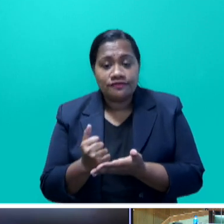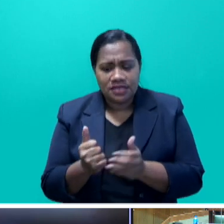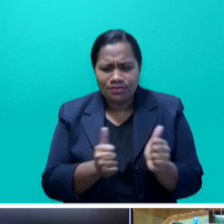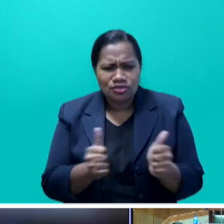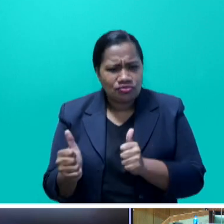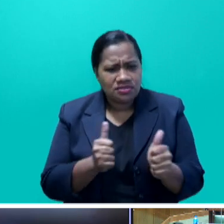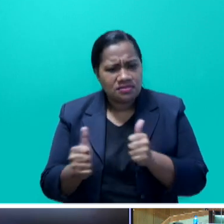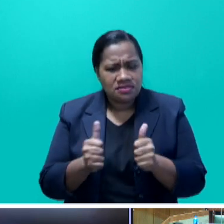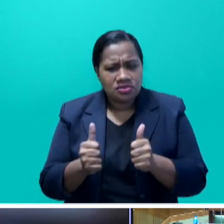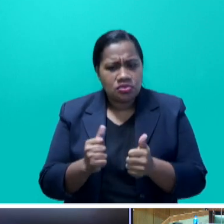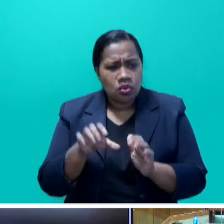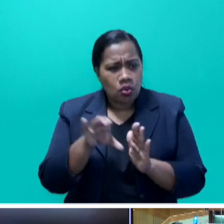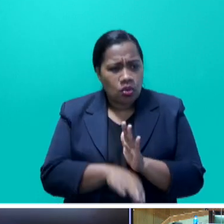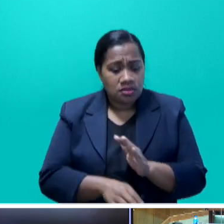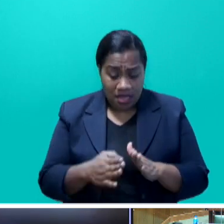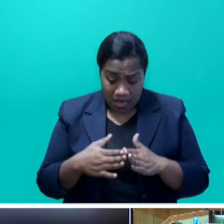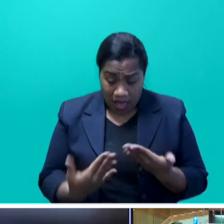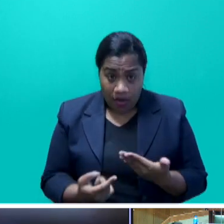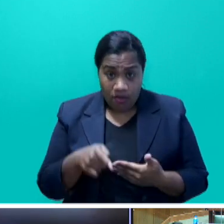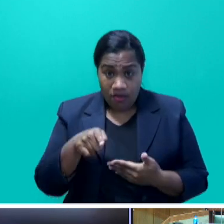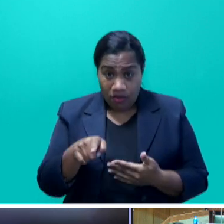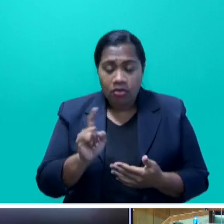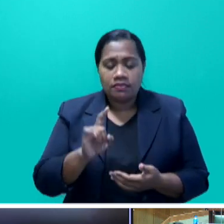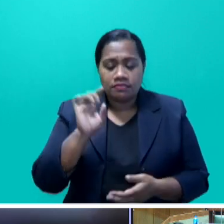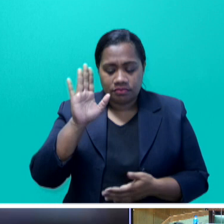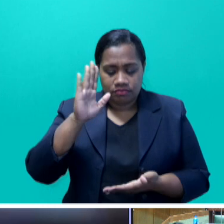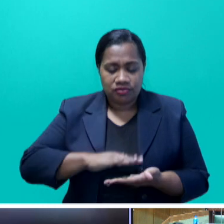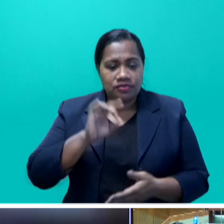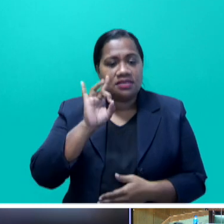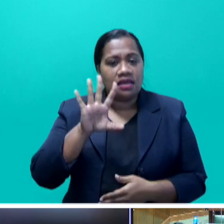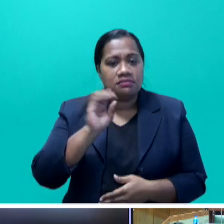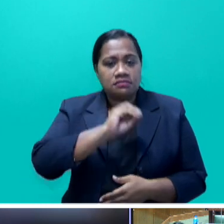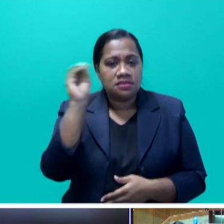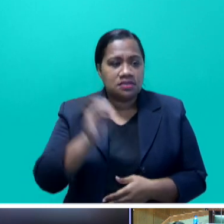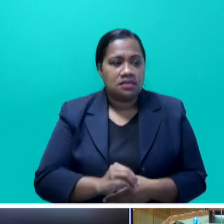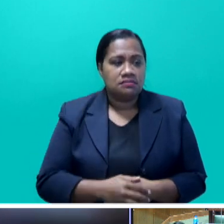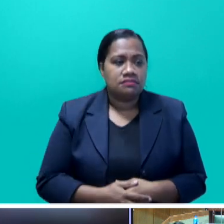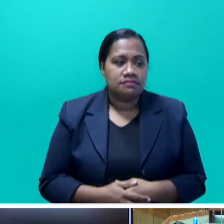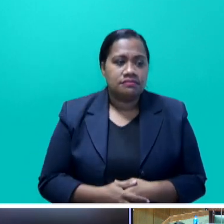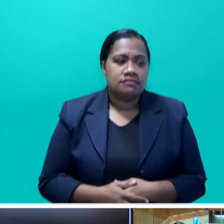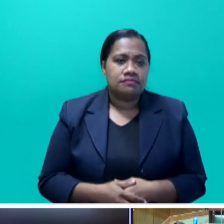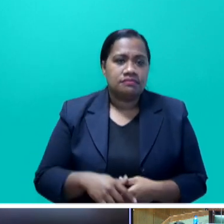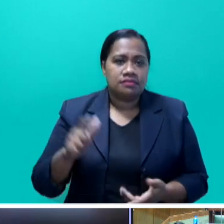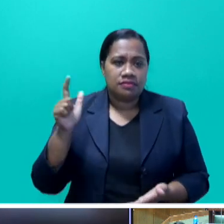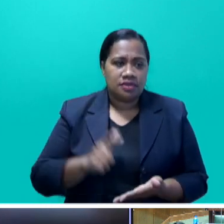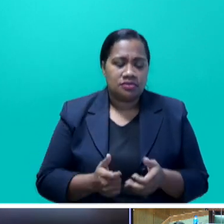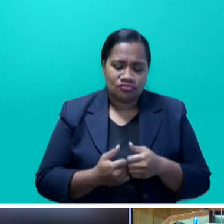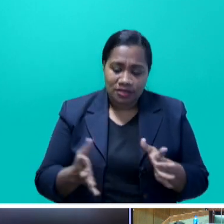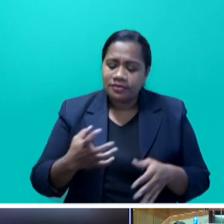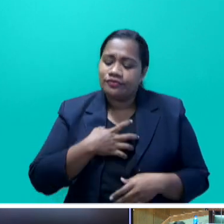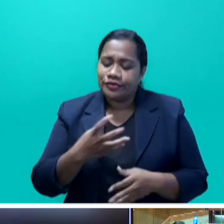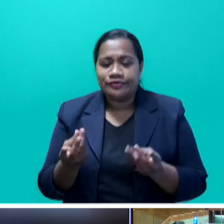that figure is down to 10%. Less waste, less bureaucracy, more money for landowners.